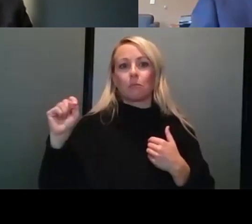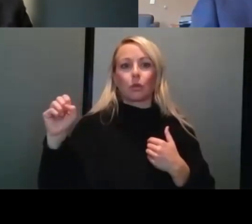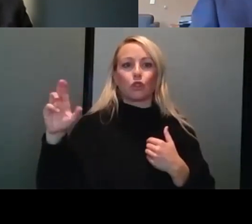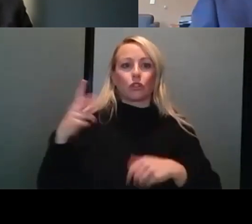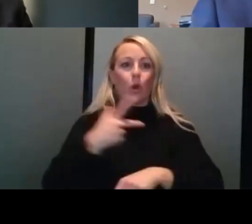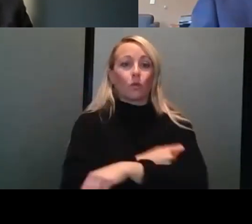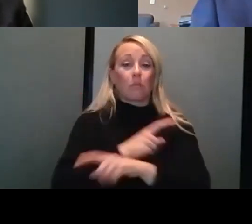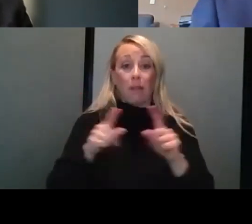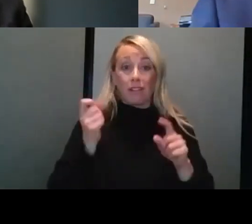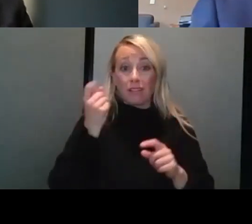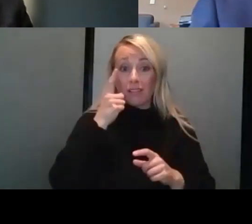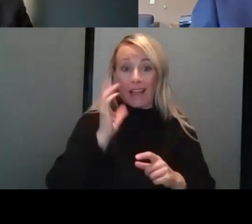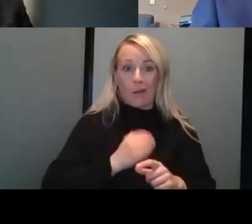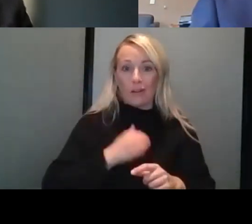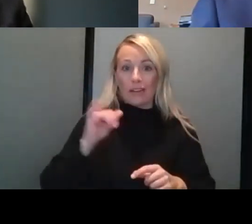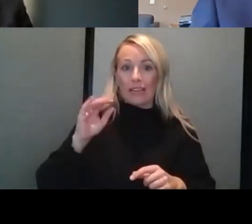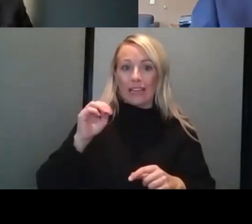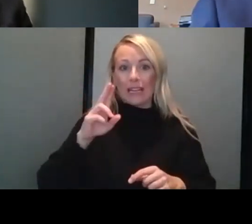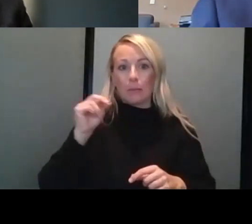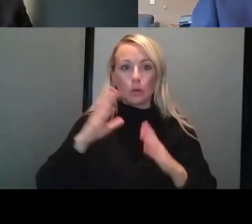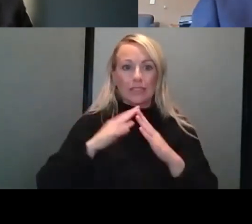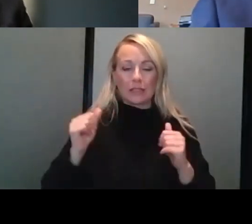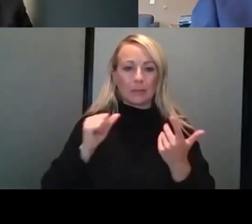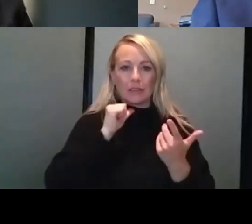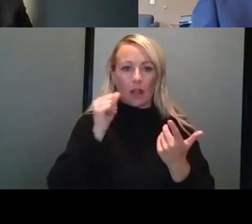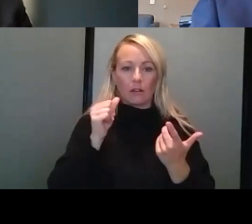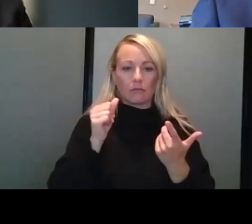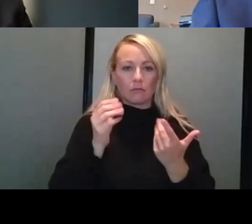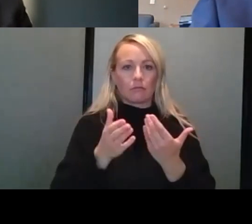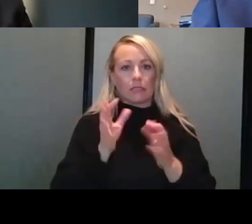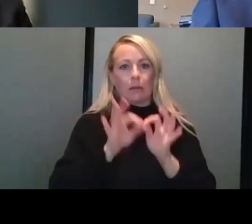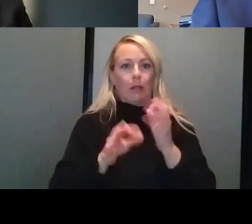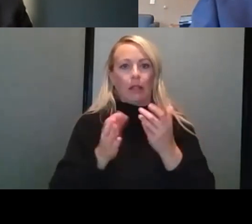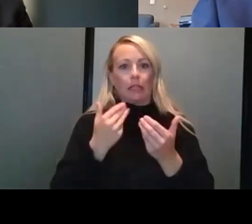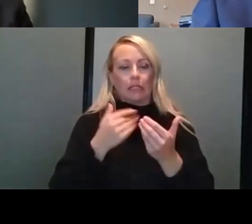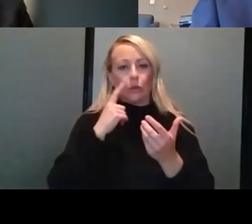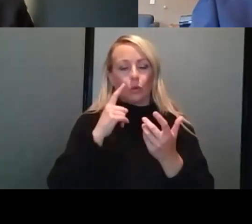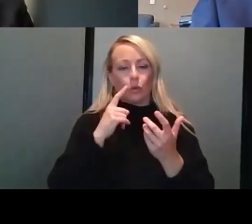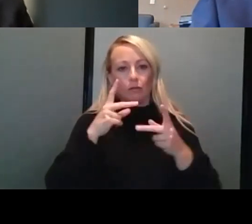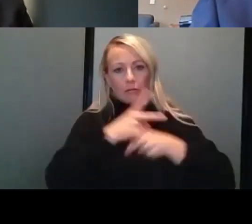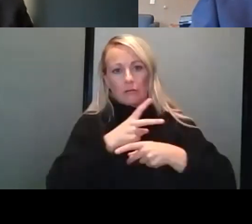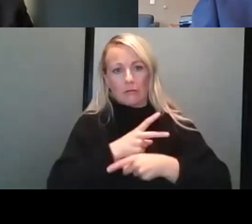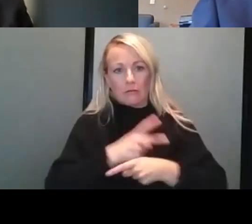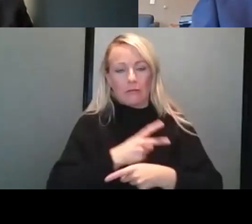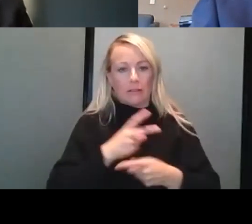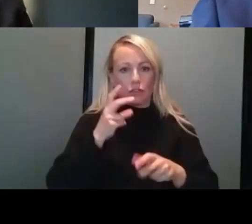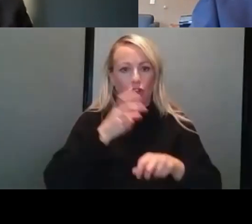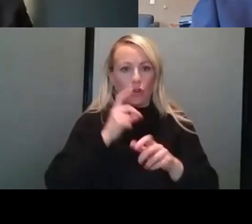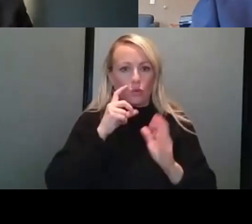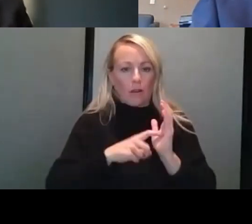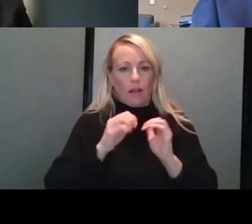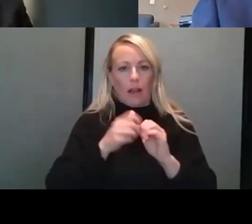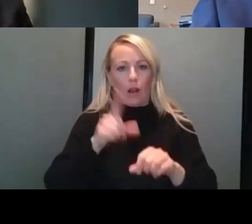the immune system isn't as simple as measuring an antibody level and the data is not mature. In point of fact,